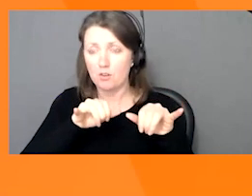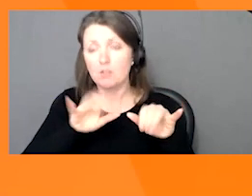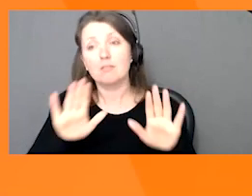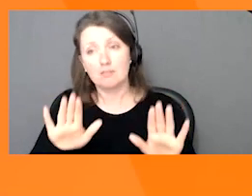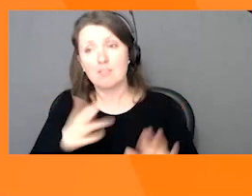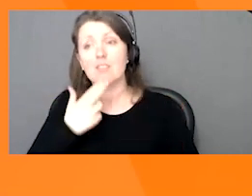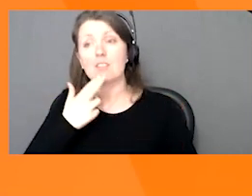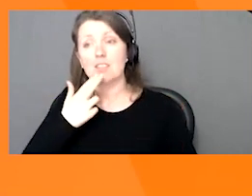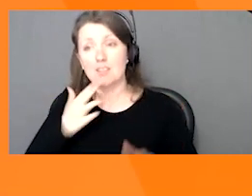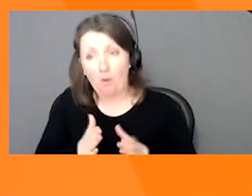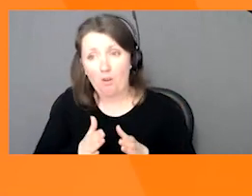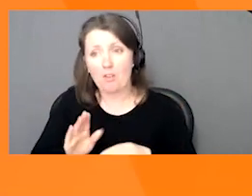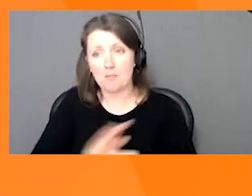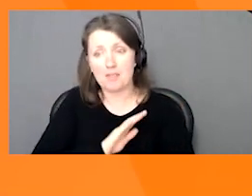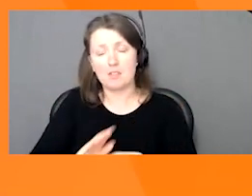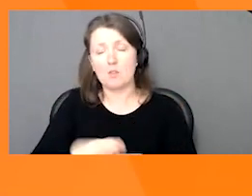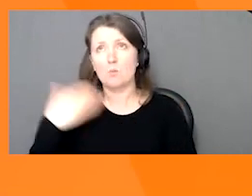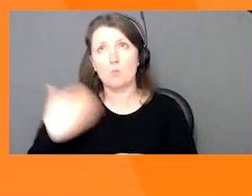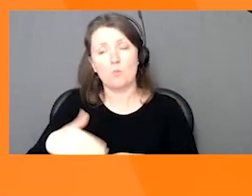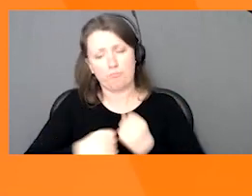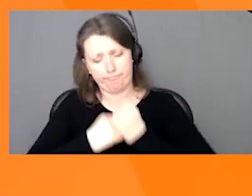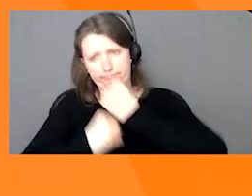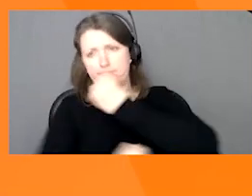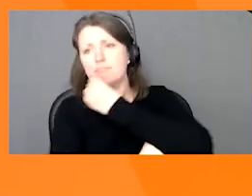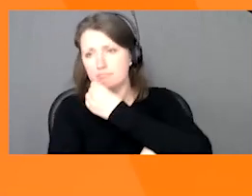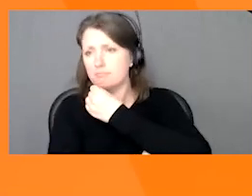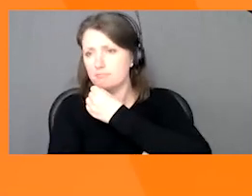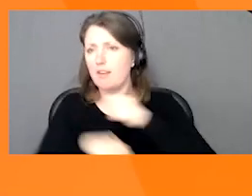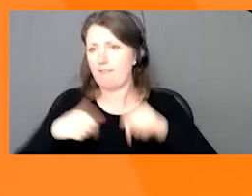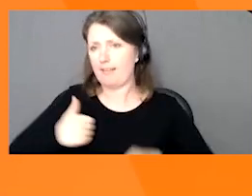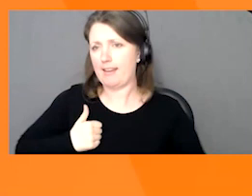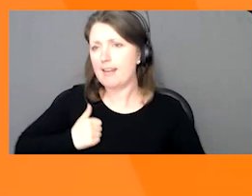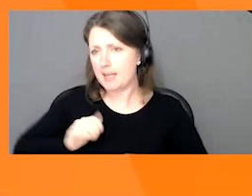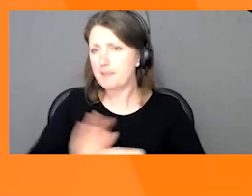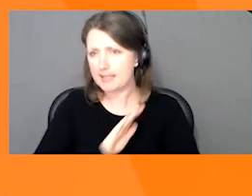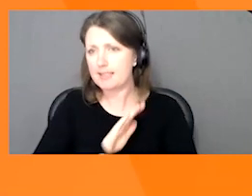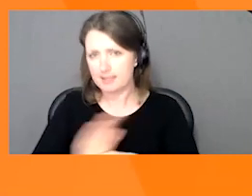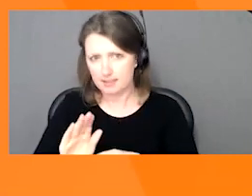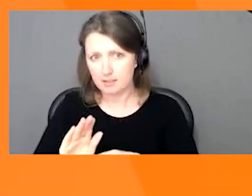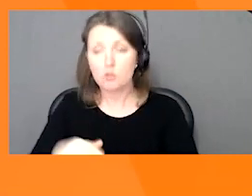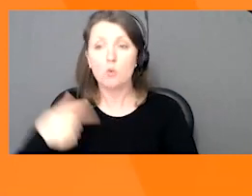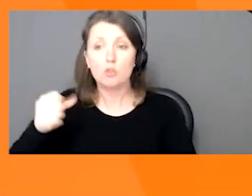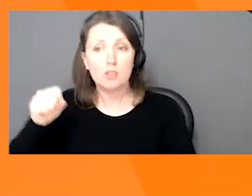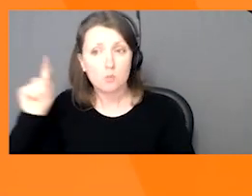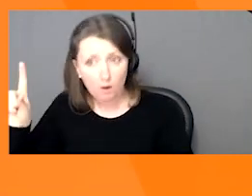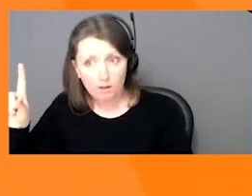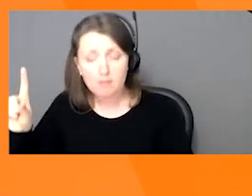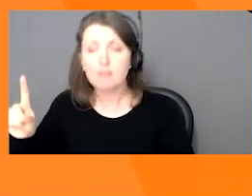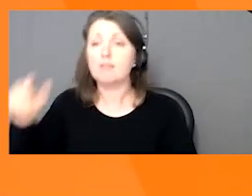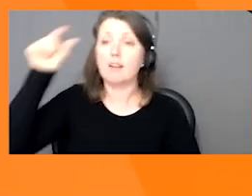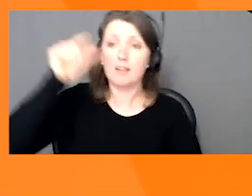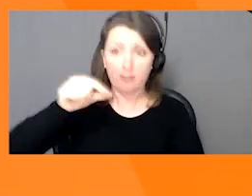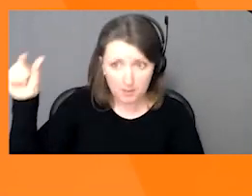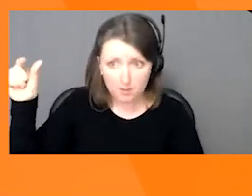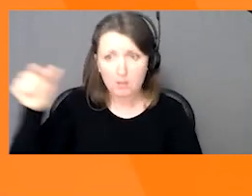economy and the heart of our communities. That's why GS1 Canada, with the support of our community, government partners, board